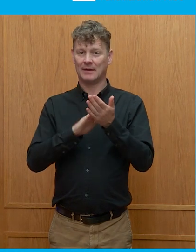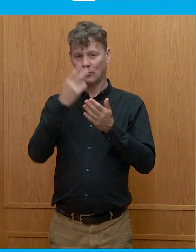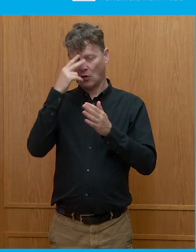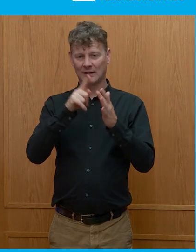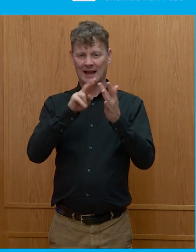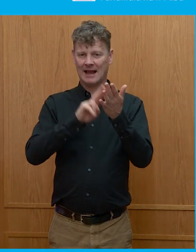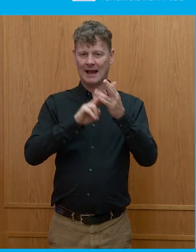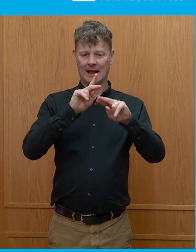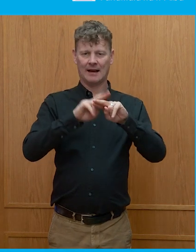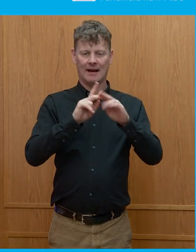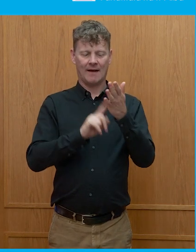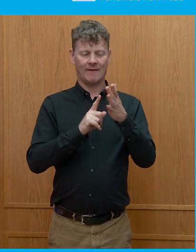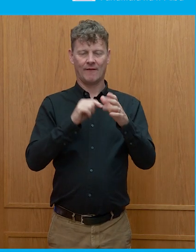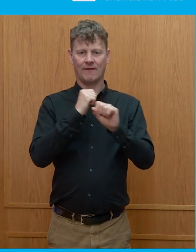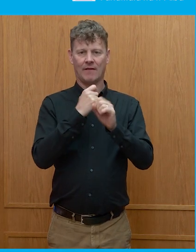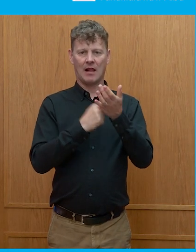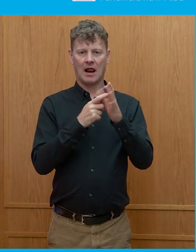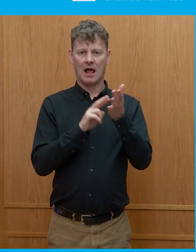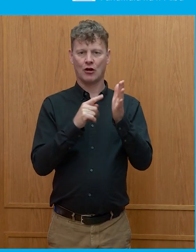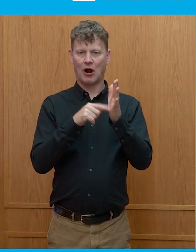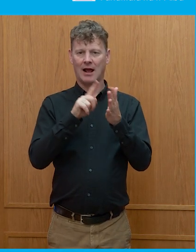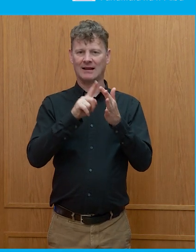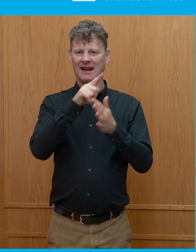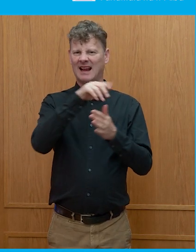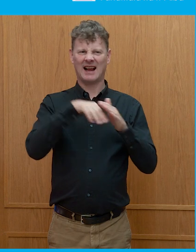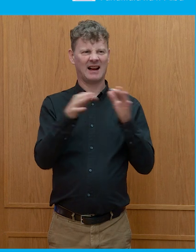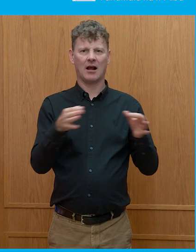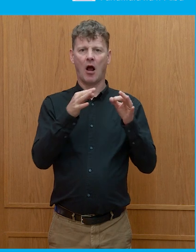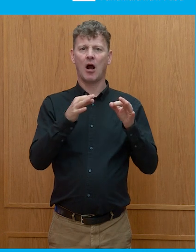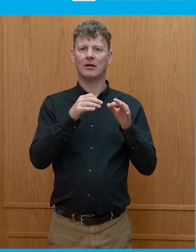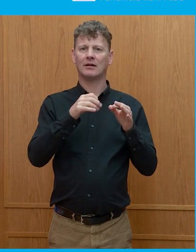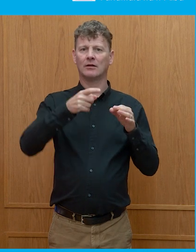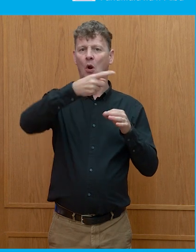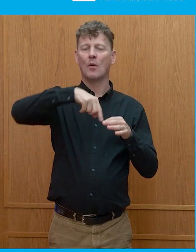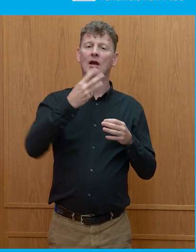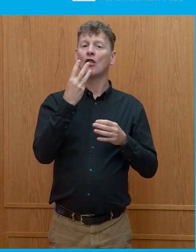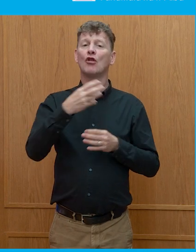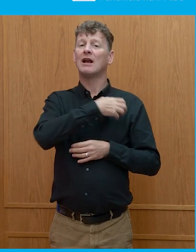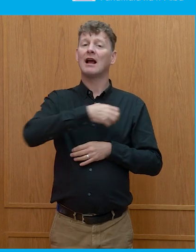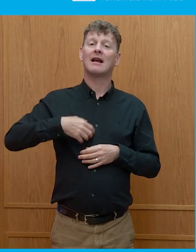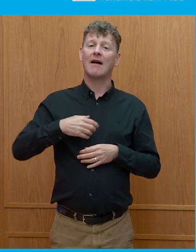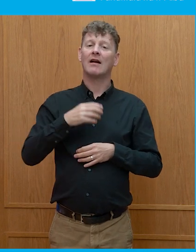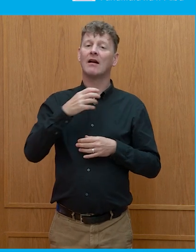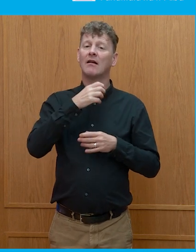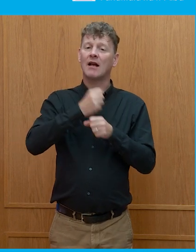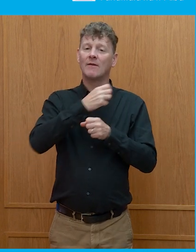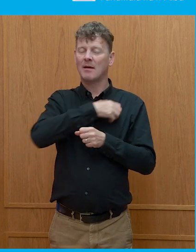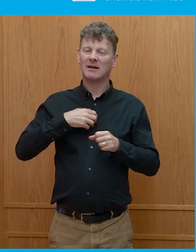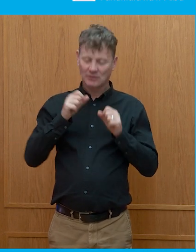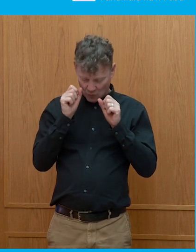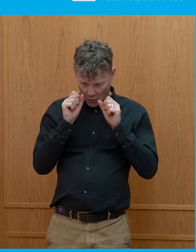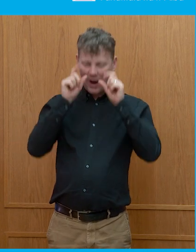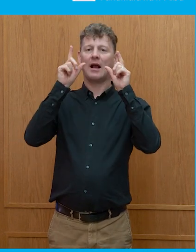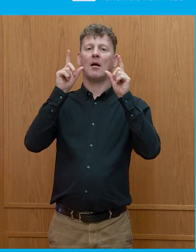It's taking place in the, in the garden lobby. And it is three government ministers waking up the morning after the night before at a party